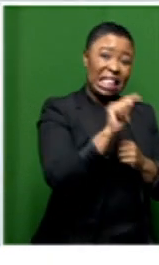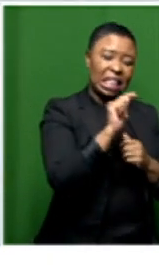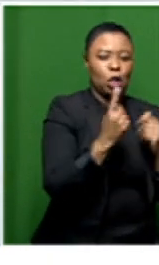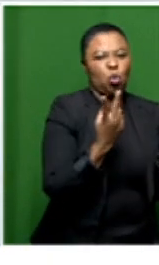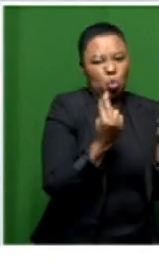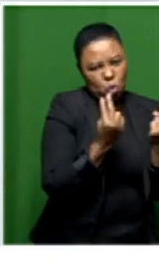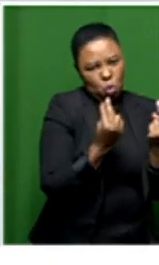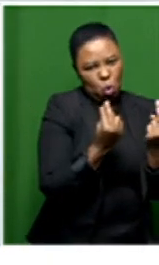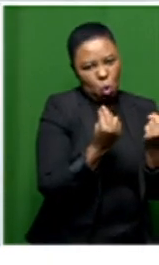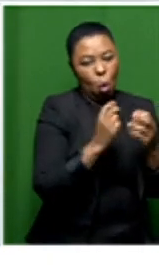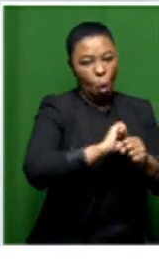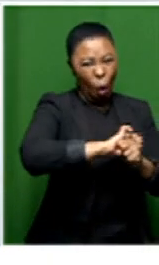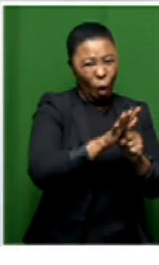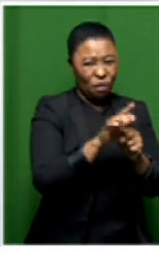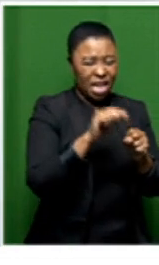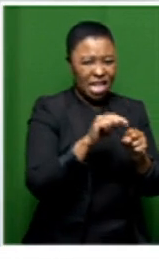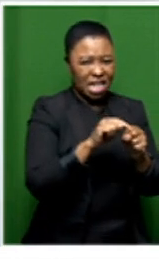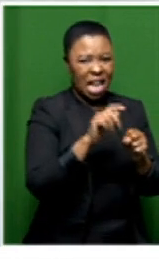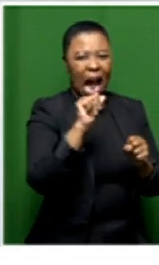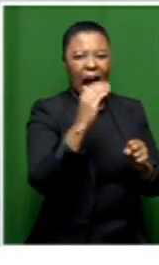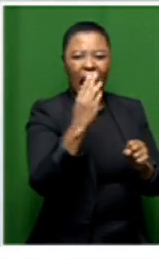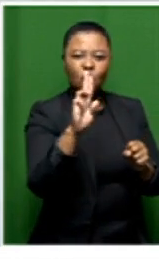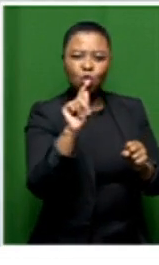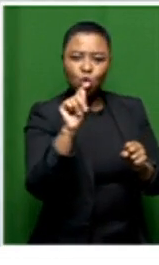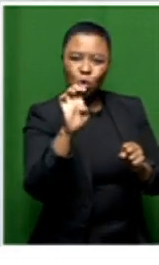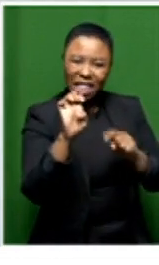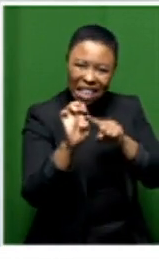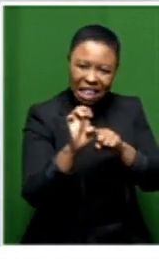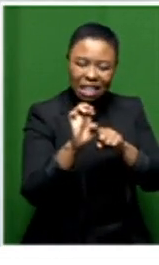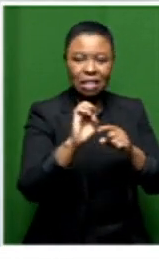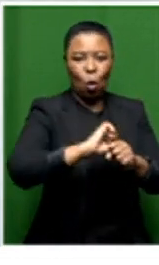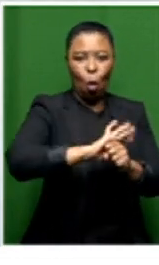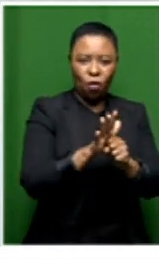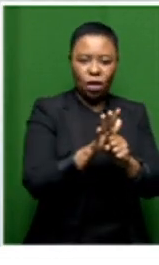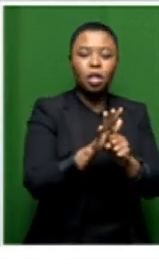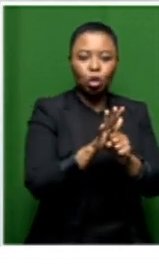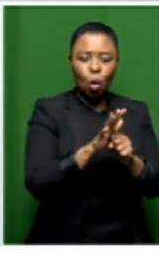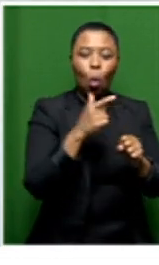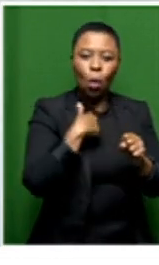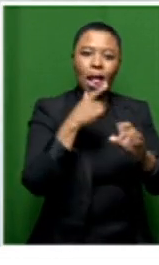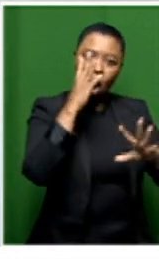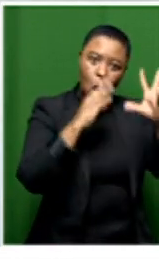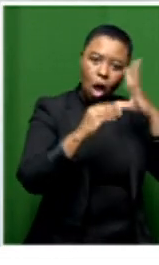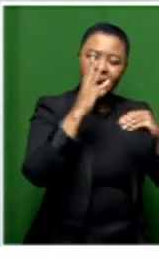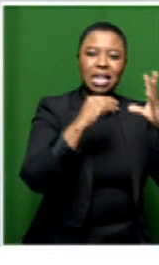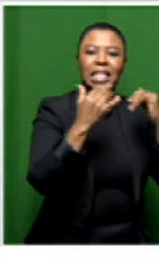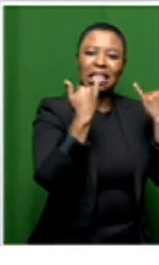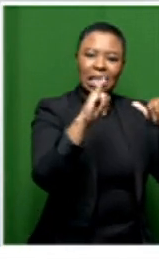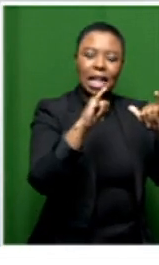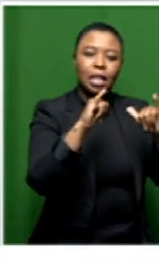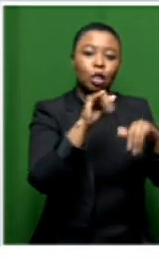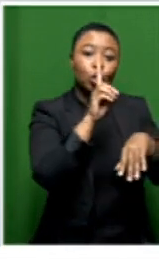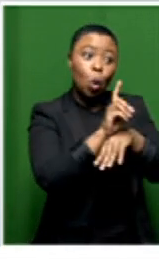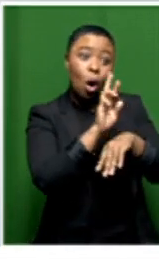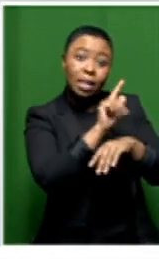of um covet of acute covet so we are still learning every day and clinicians uh all over the world were